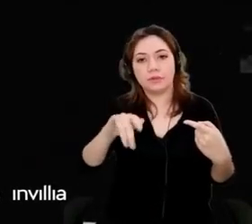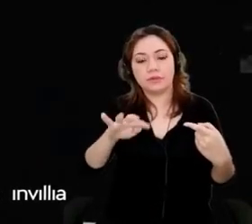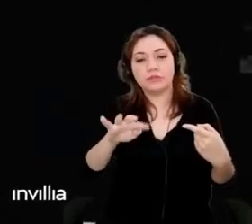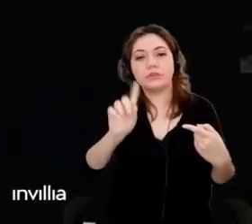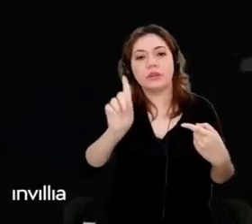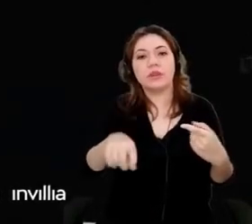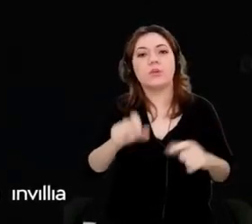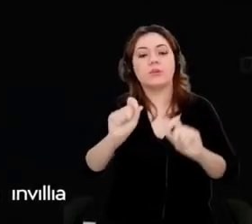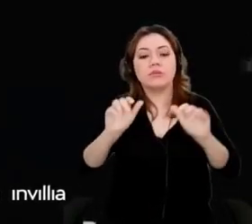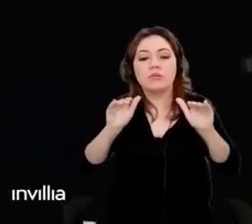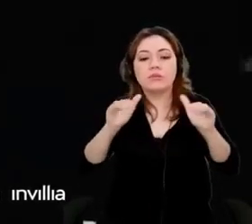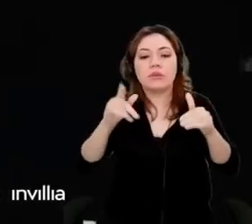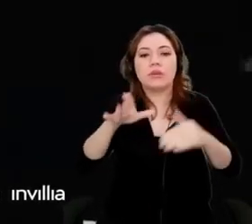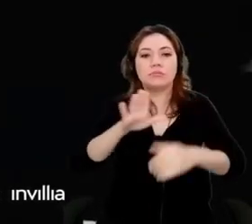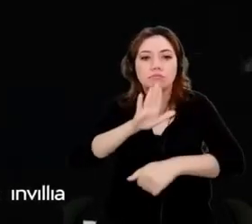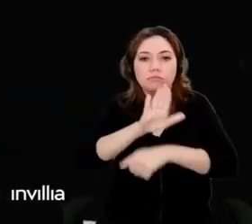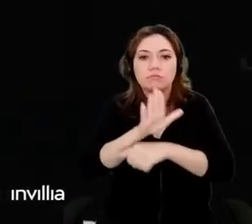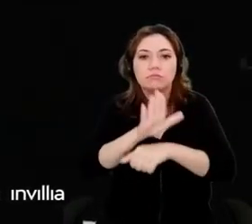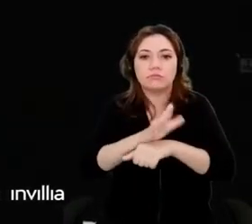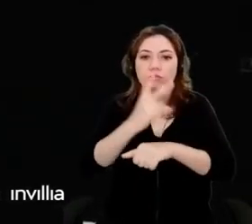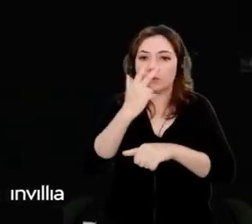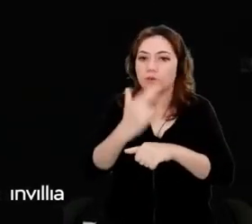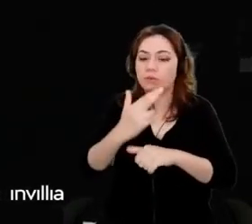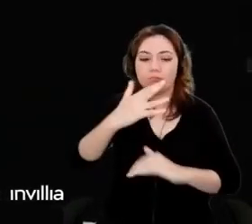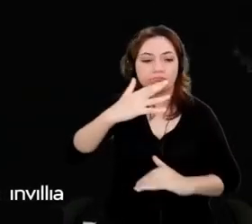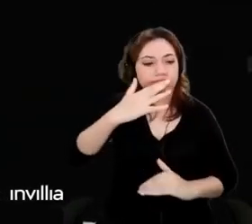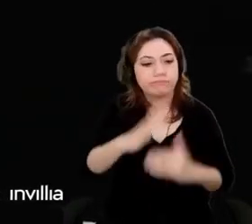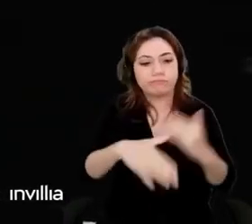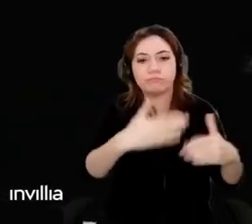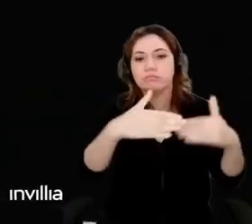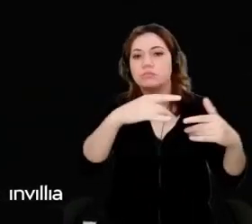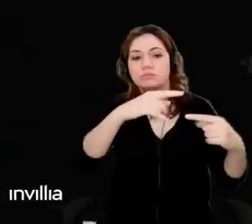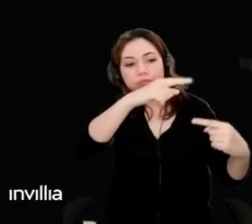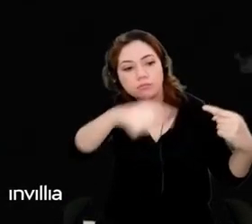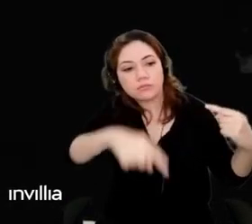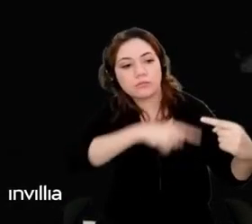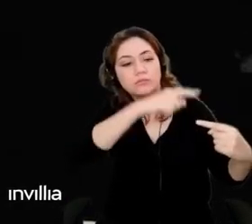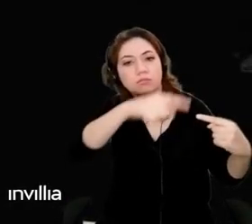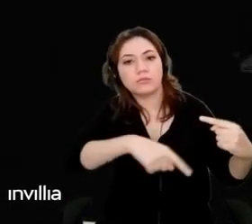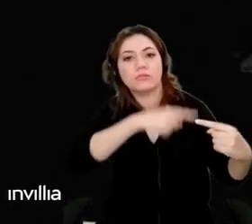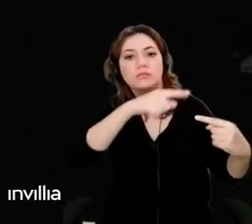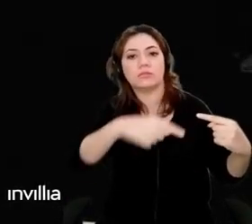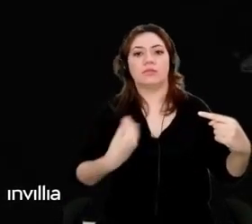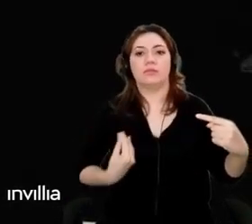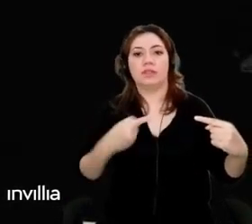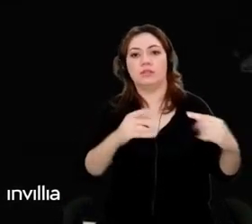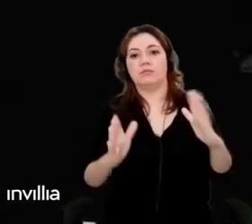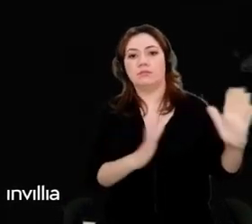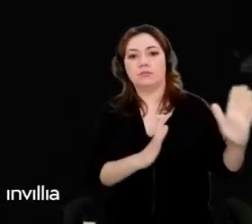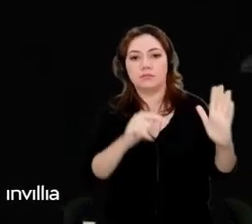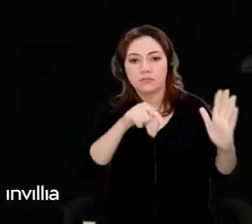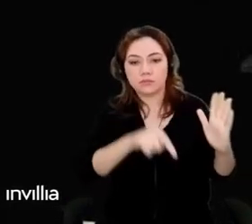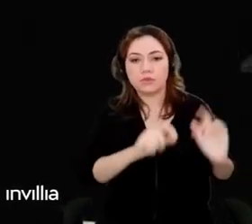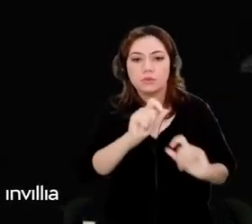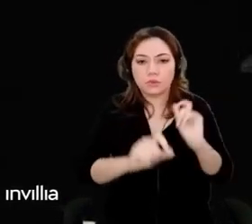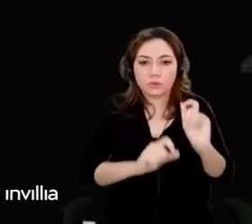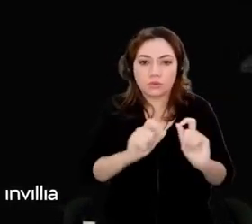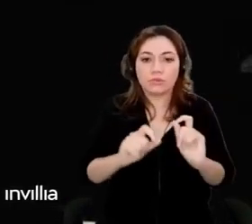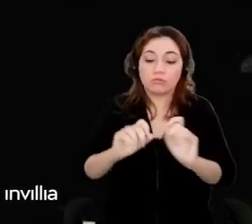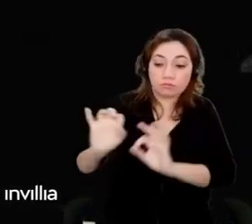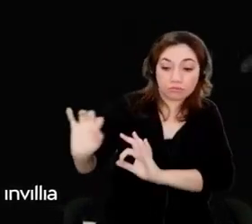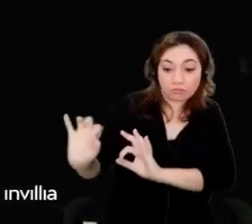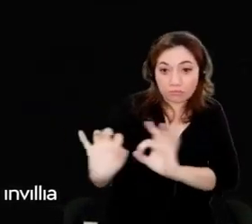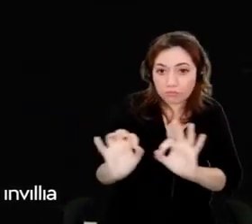software development lifecycle. Orchestrating it with all the amazing agents and